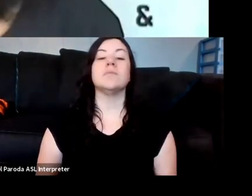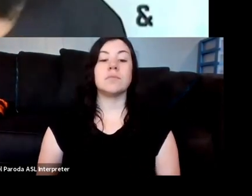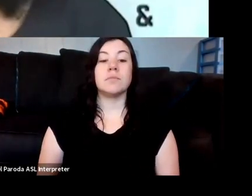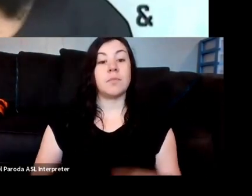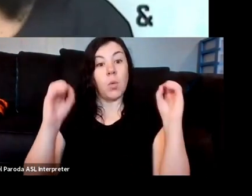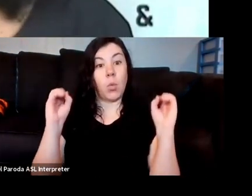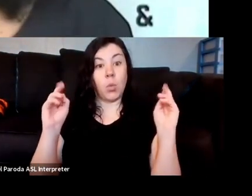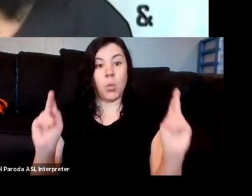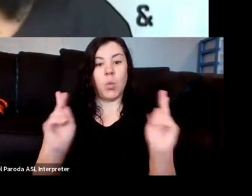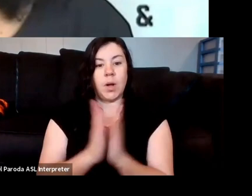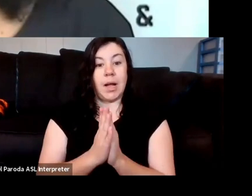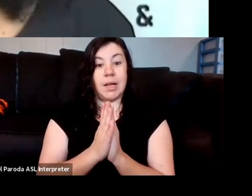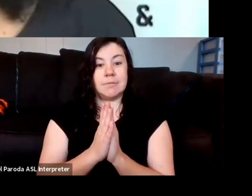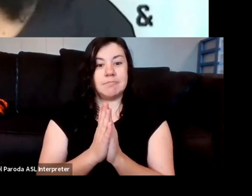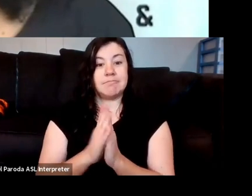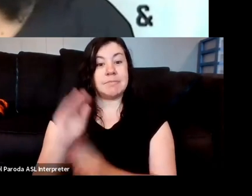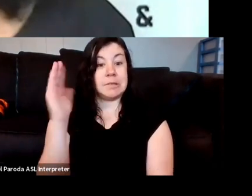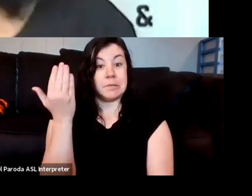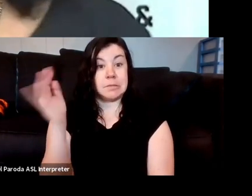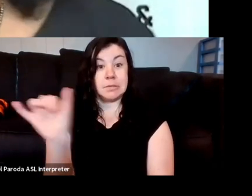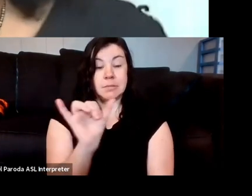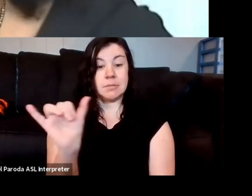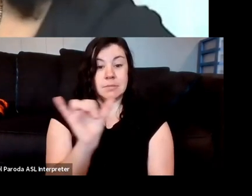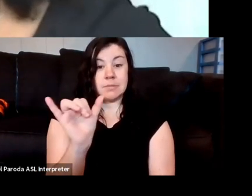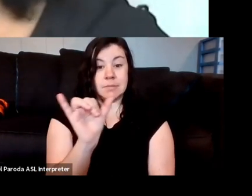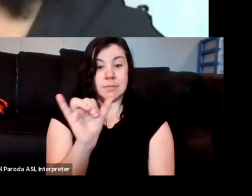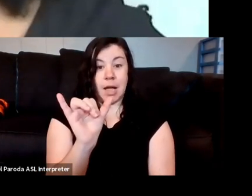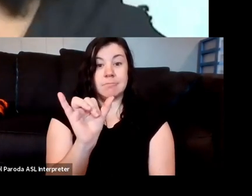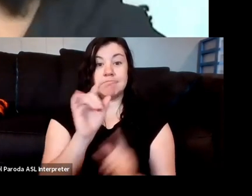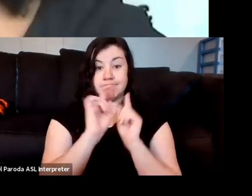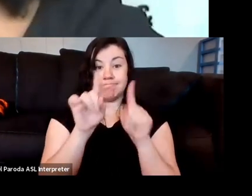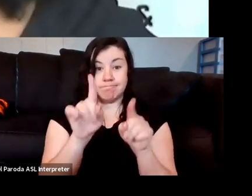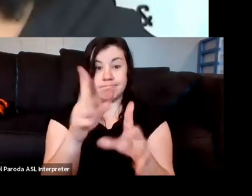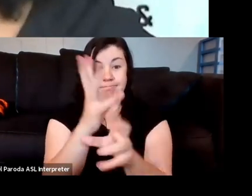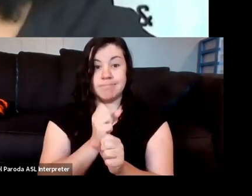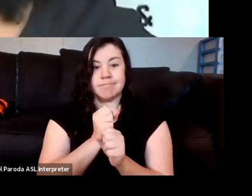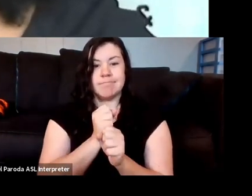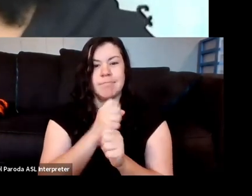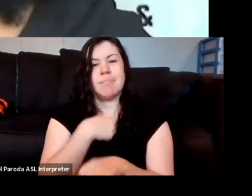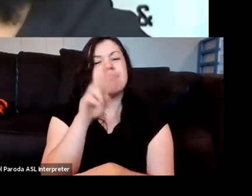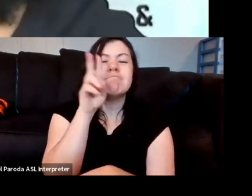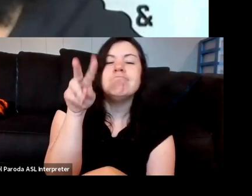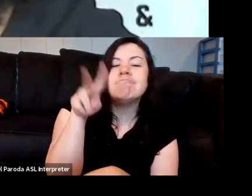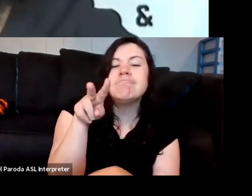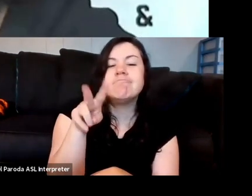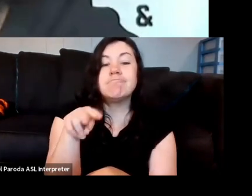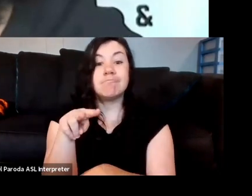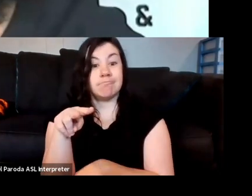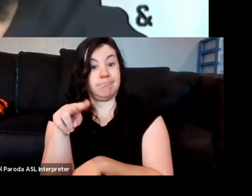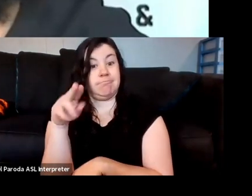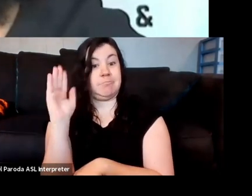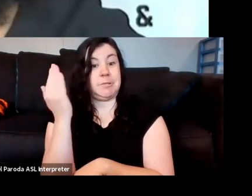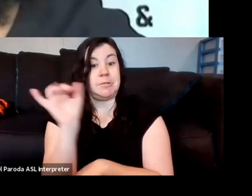Okay. It looks like we have, our results are in. And just looking at these quickly, it looks like we have